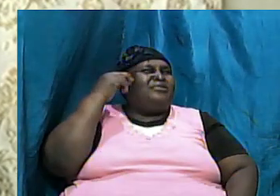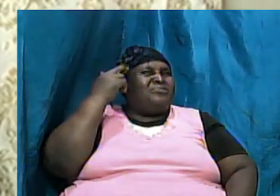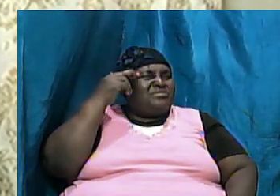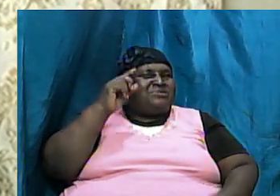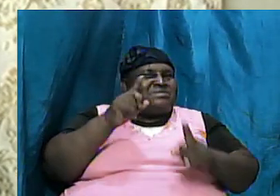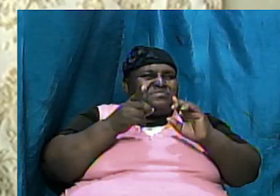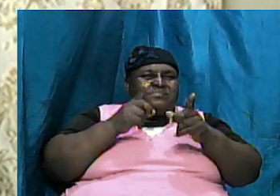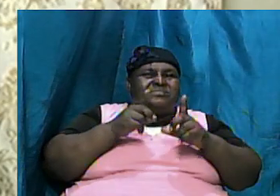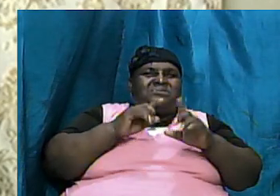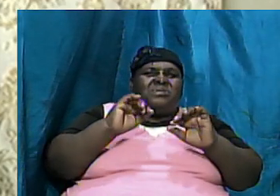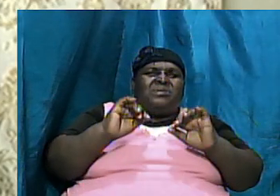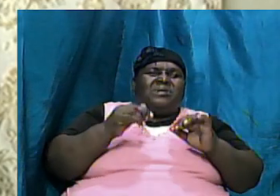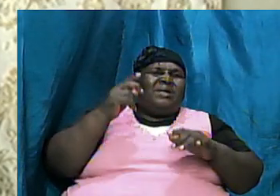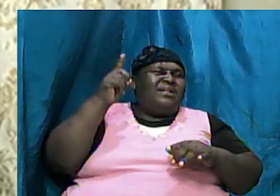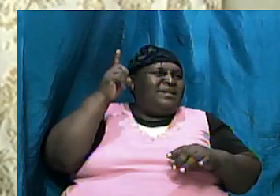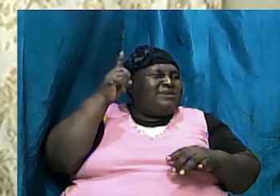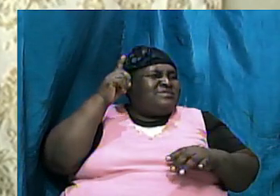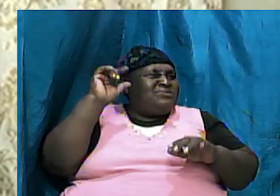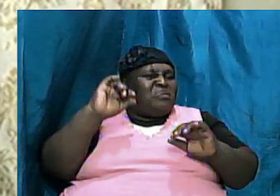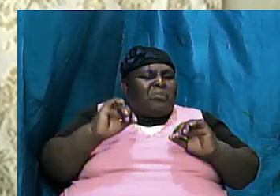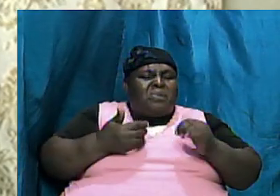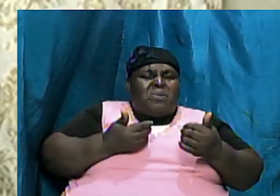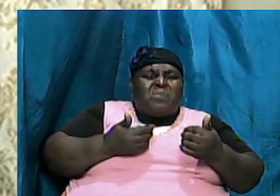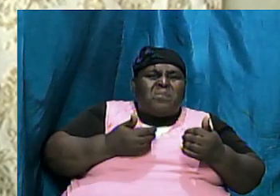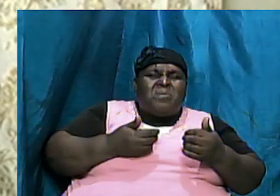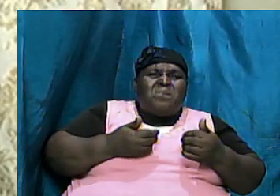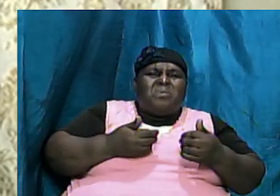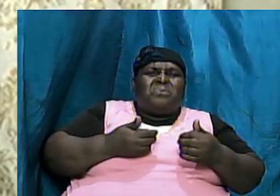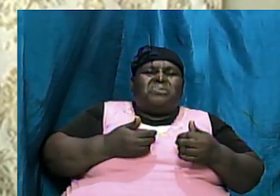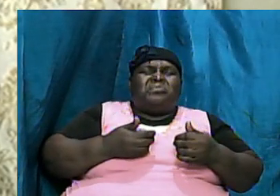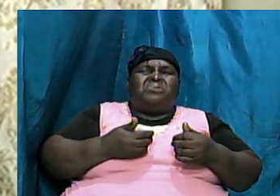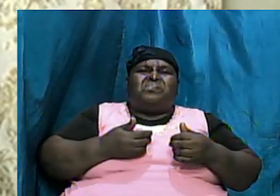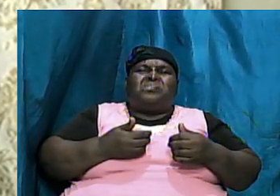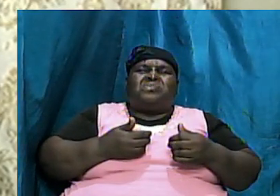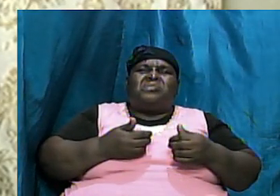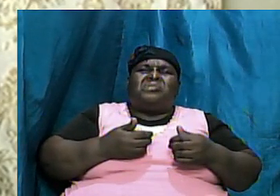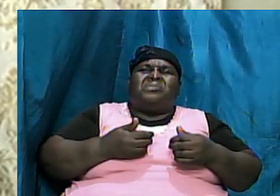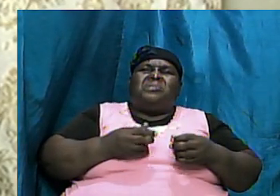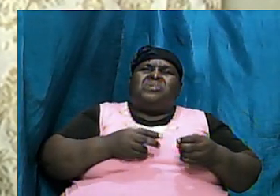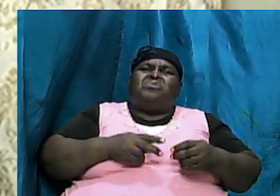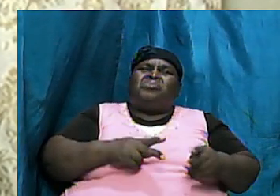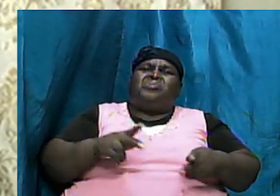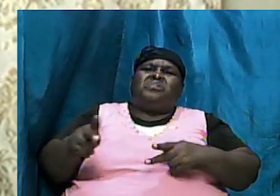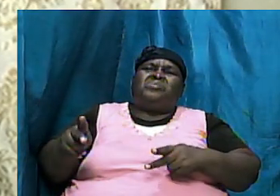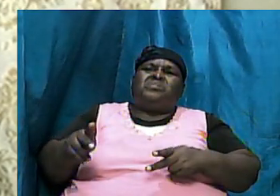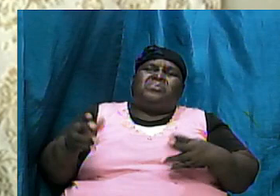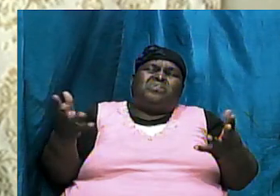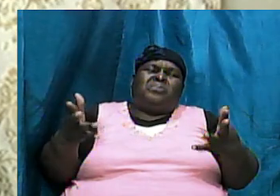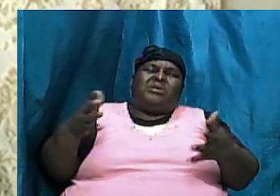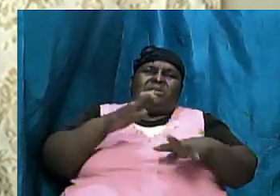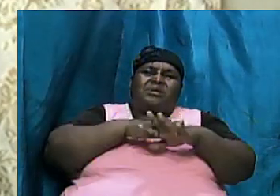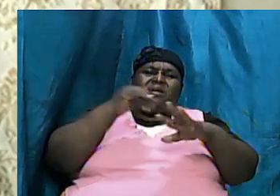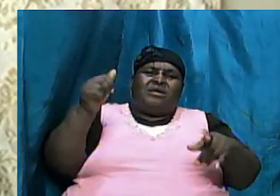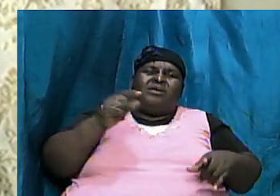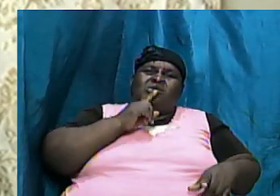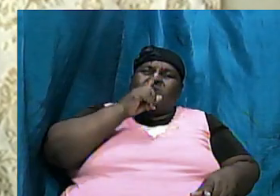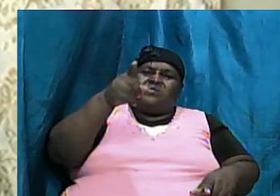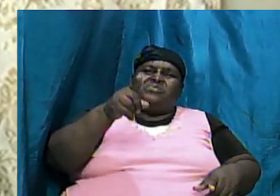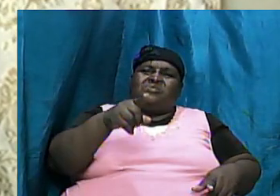how they try to academically present what they call facts to